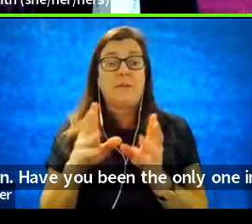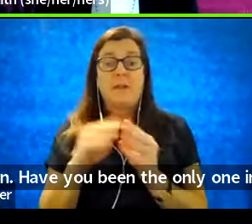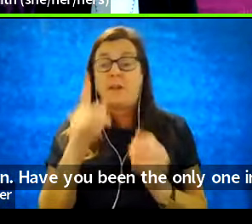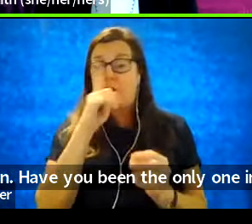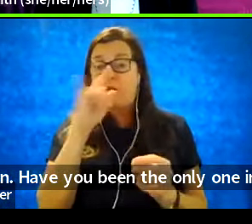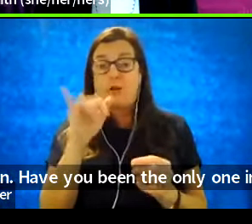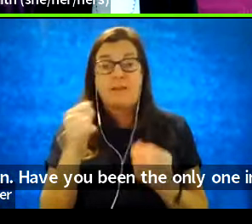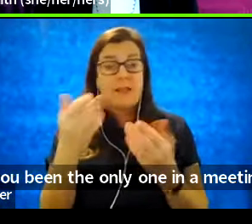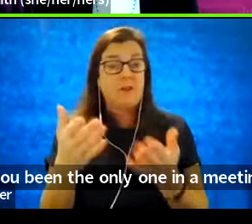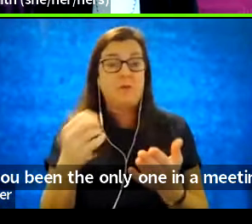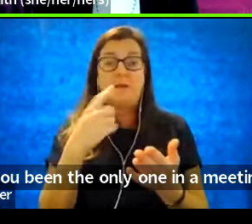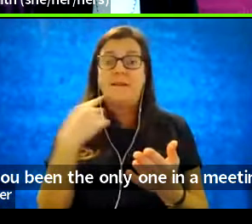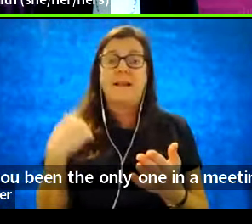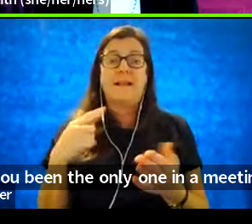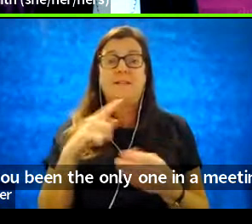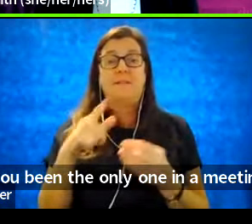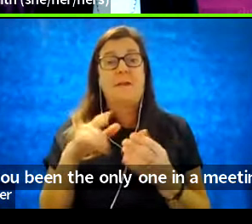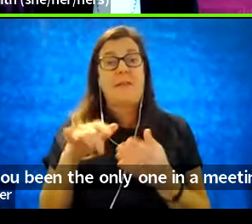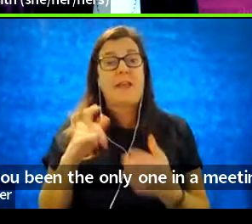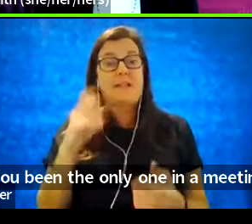you? And tell us about that experience.